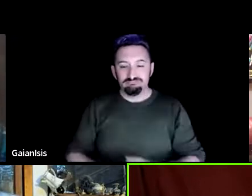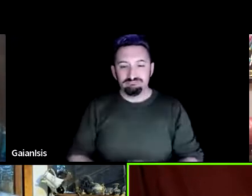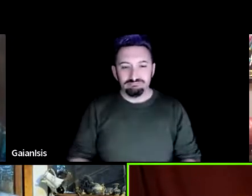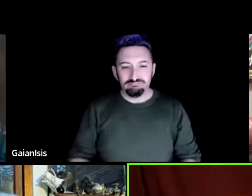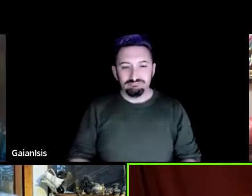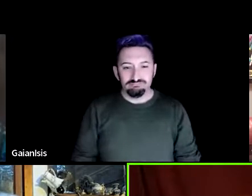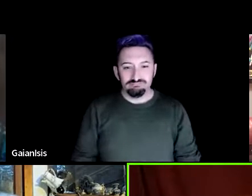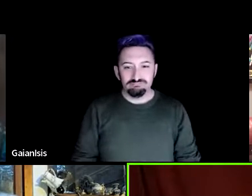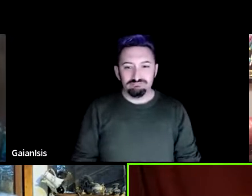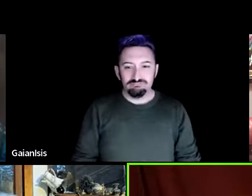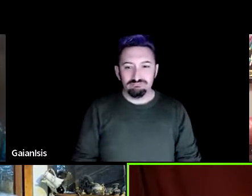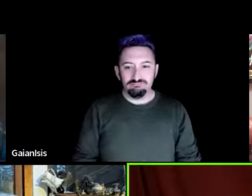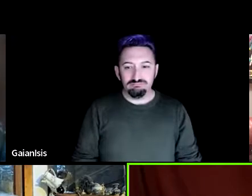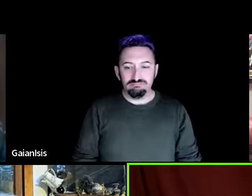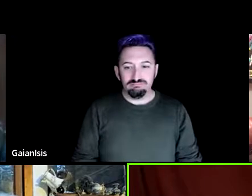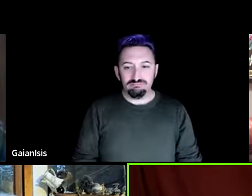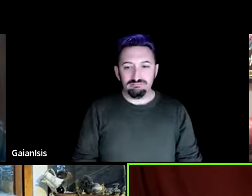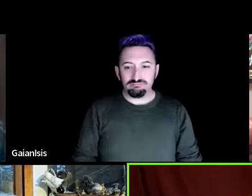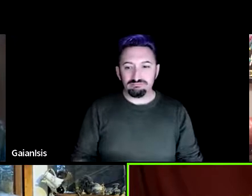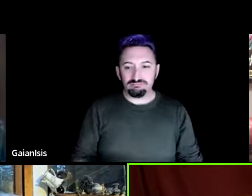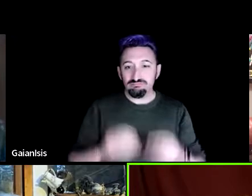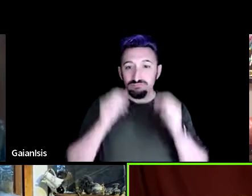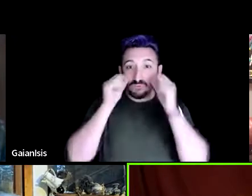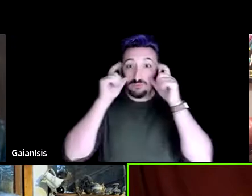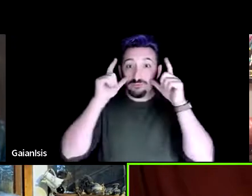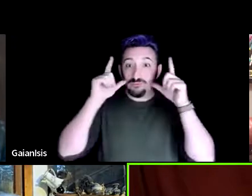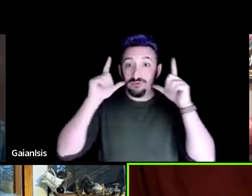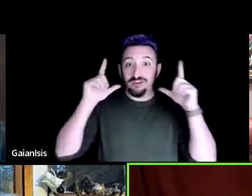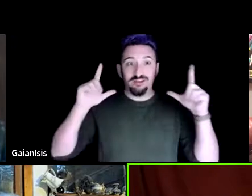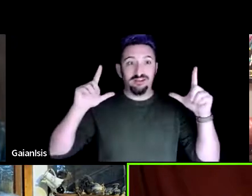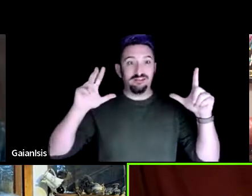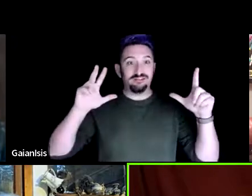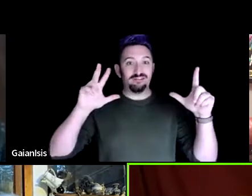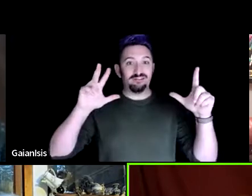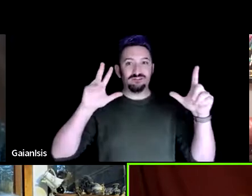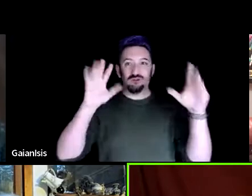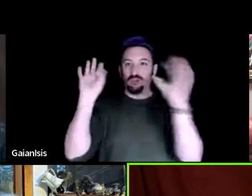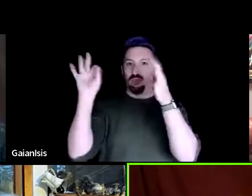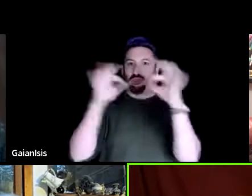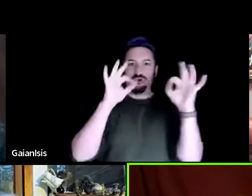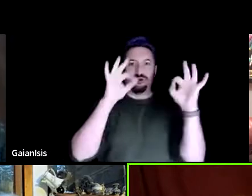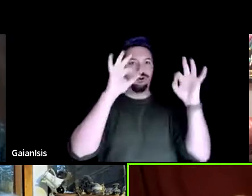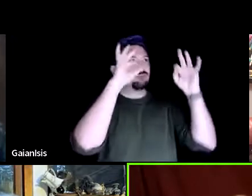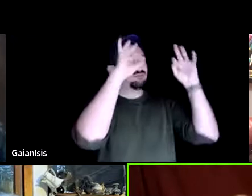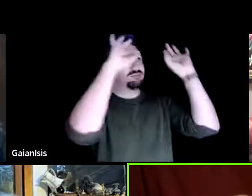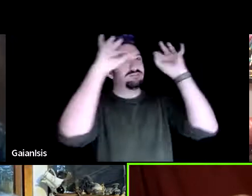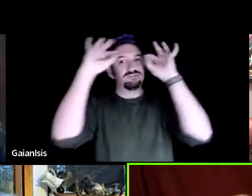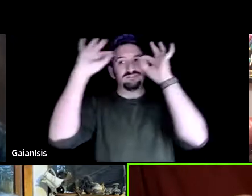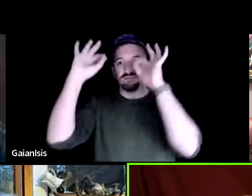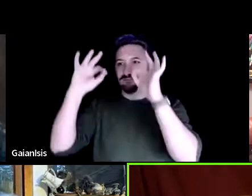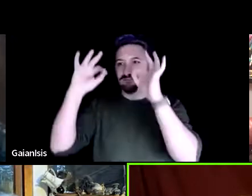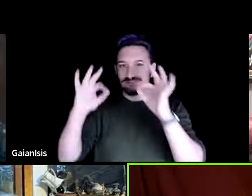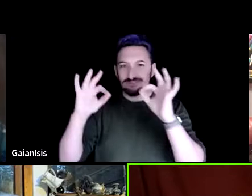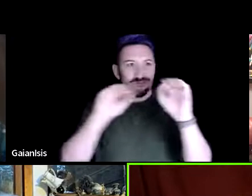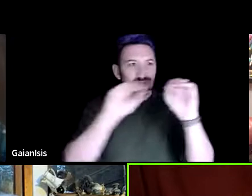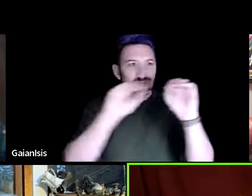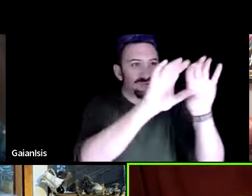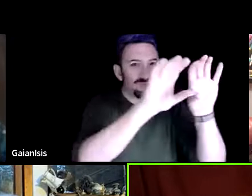I invite you to open your eyes and take a look. Look around. Notice your space. Notice this screen with all these wonderful people.